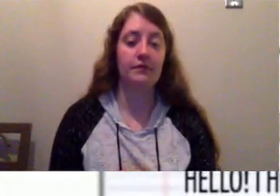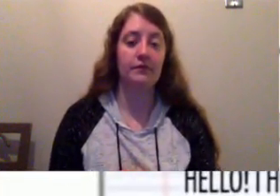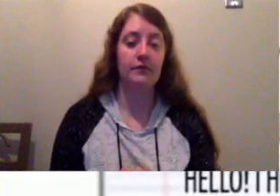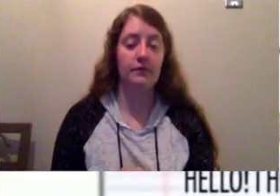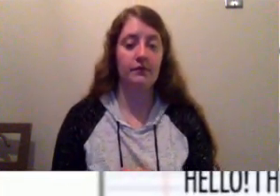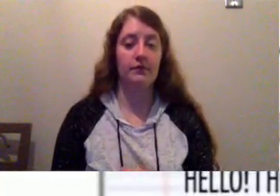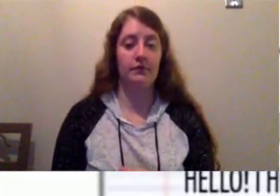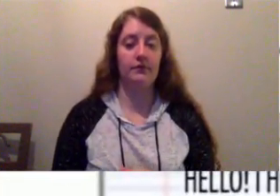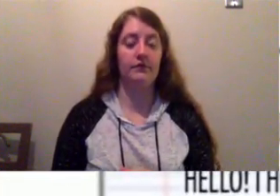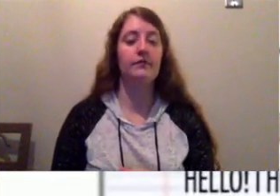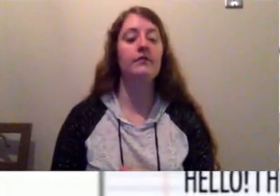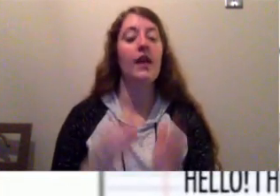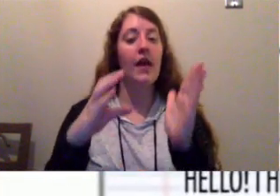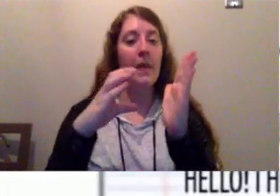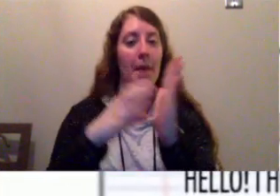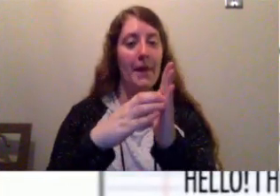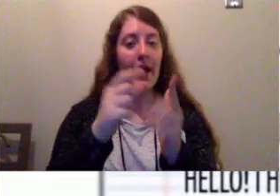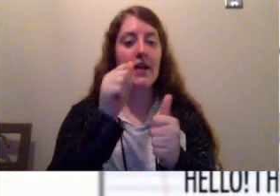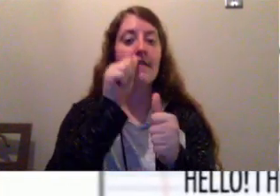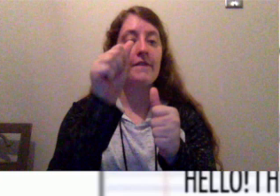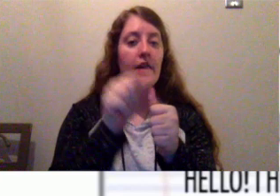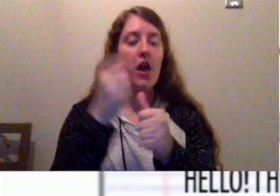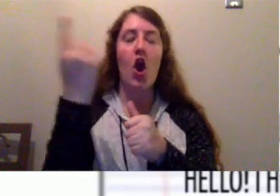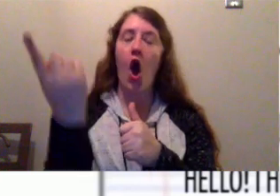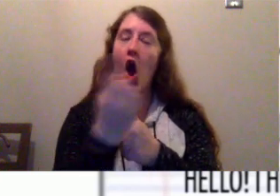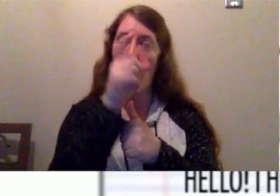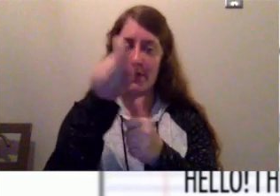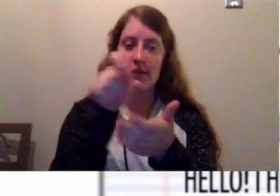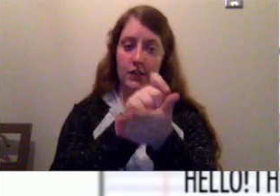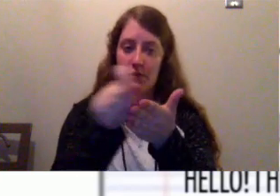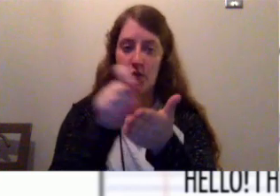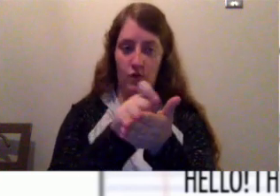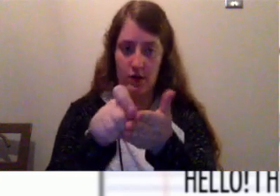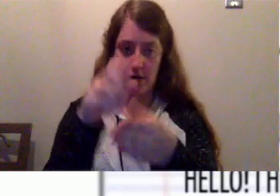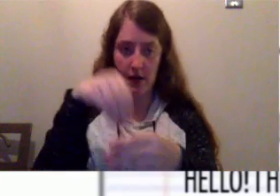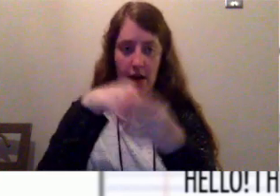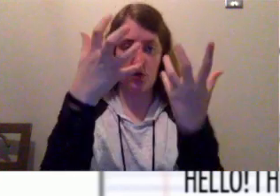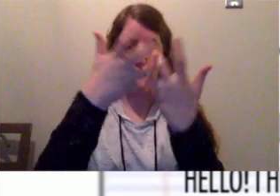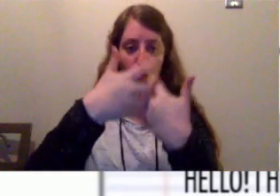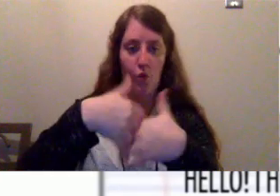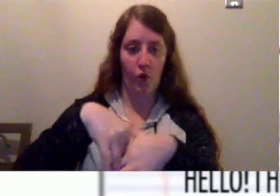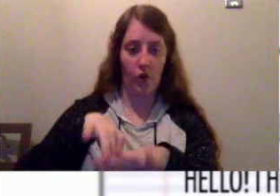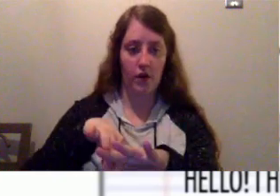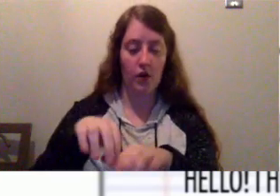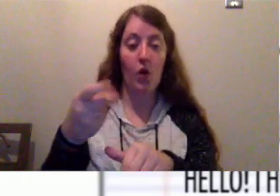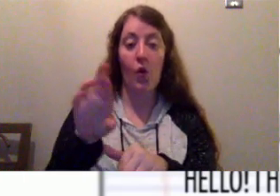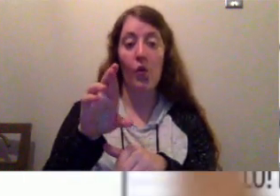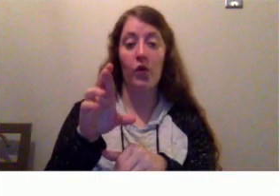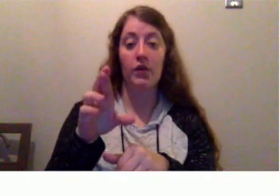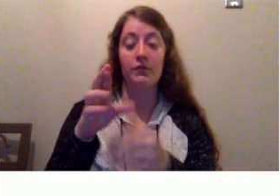The body of the letter always needs to be written in chronological order or in a sequence.